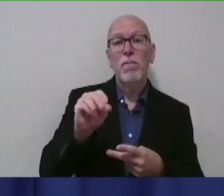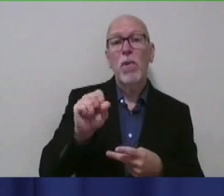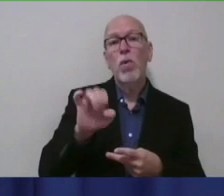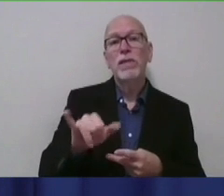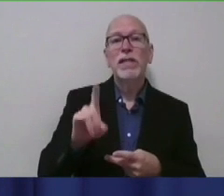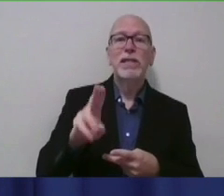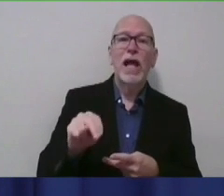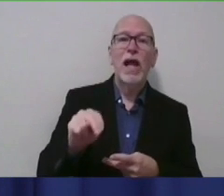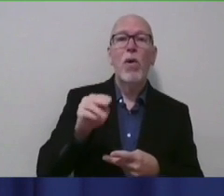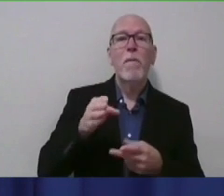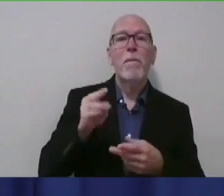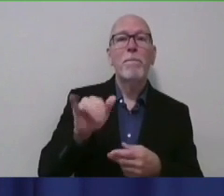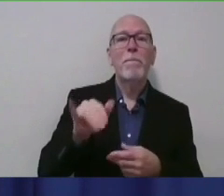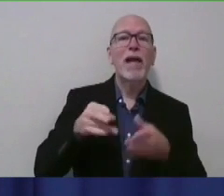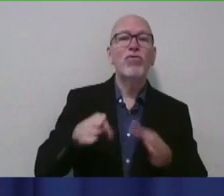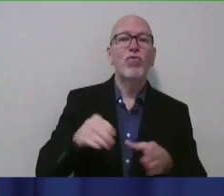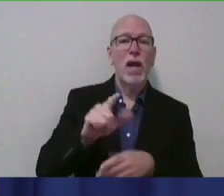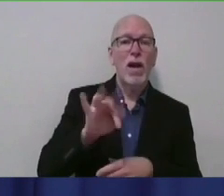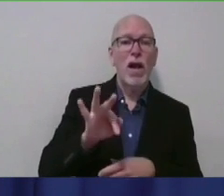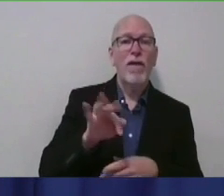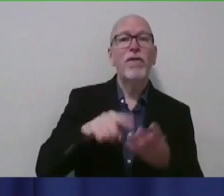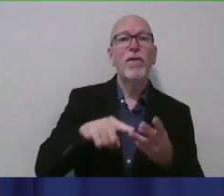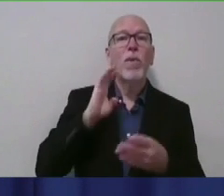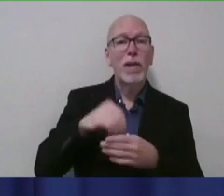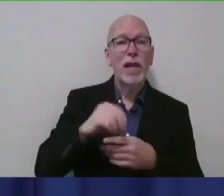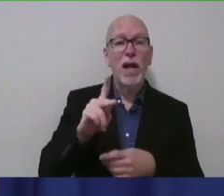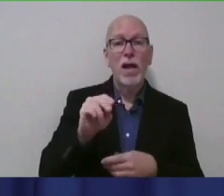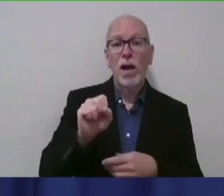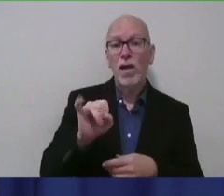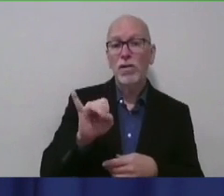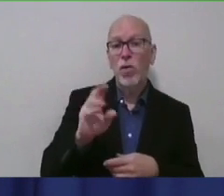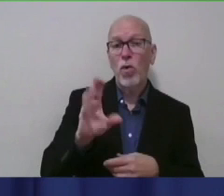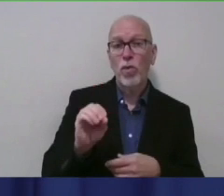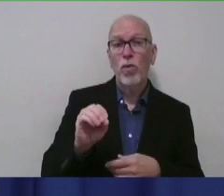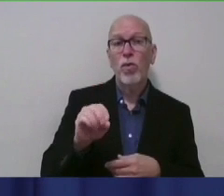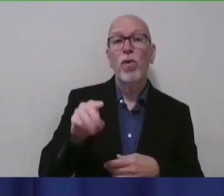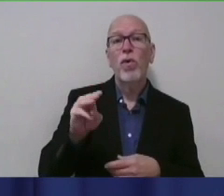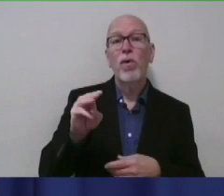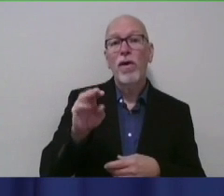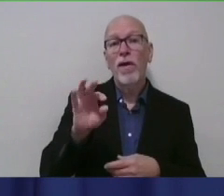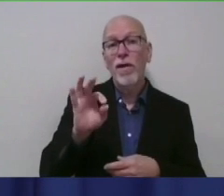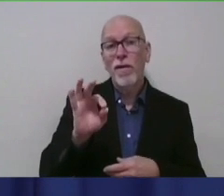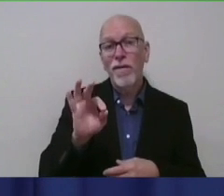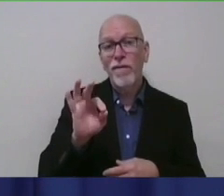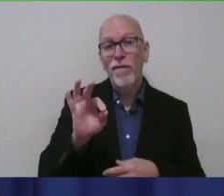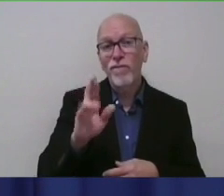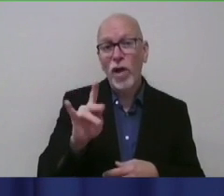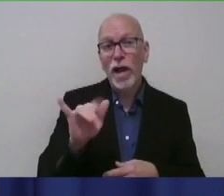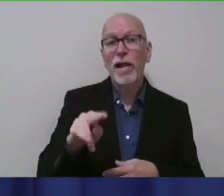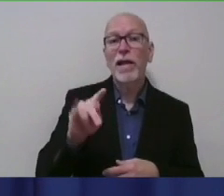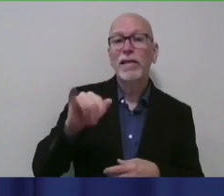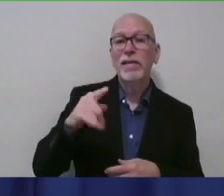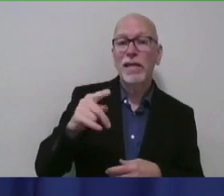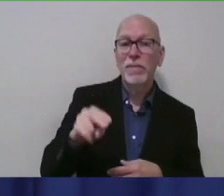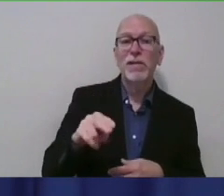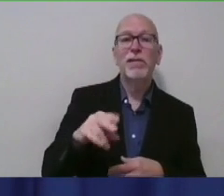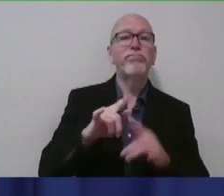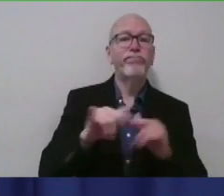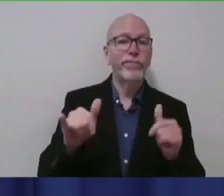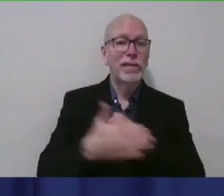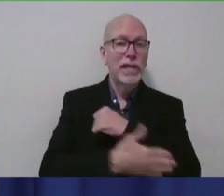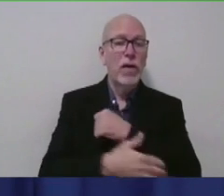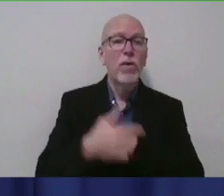And next week, we'll be at fairs in Kosciuszko, Noble, Franklin, Gibson, and Tipton counties. We will offer free COVID-19